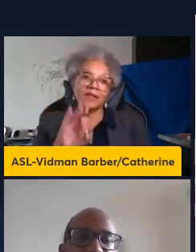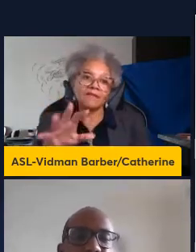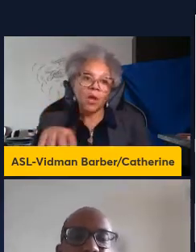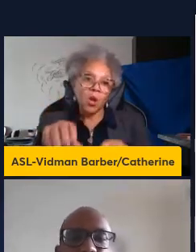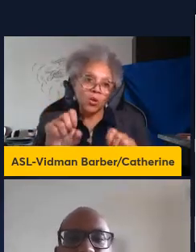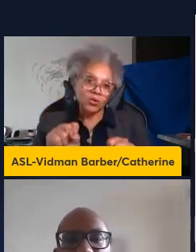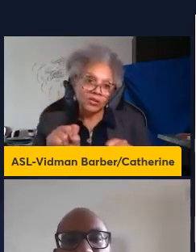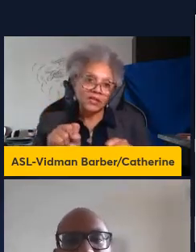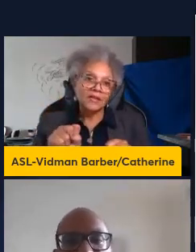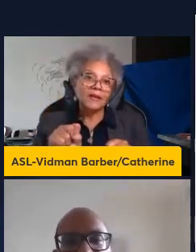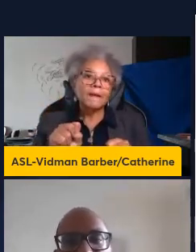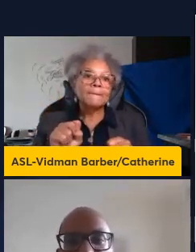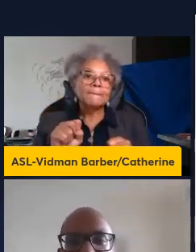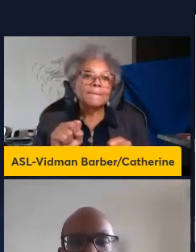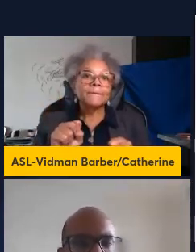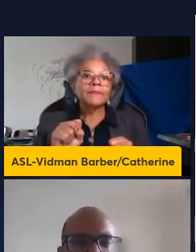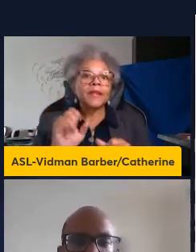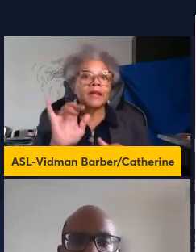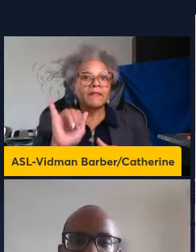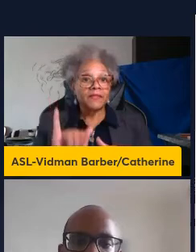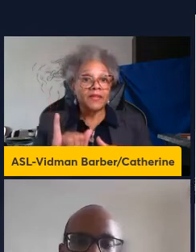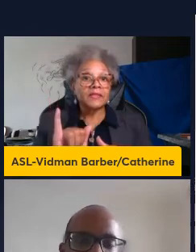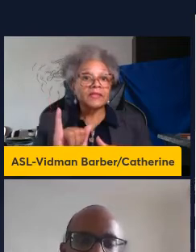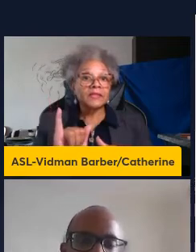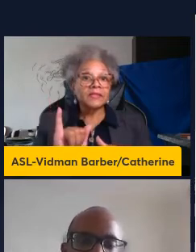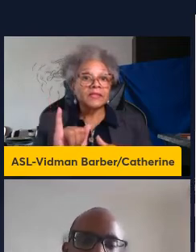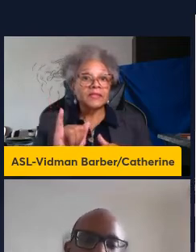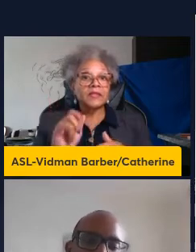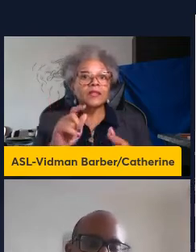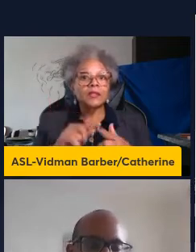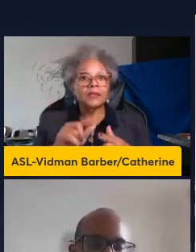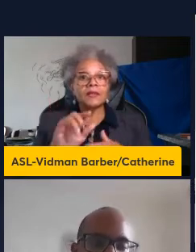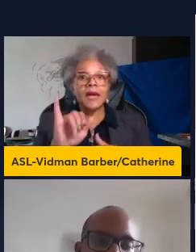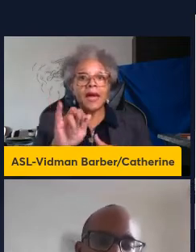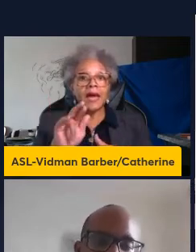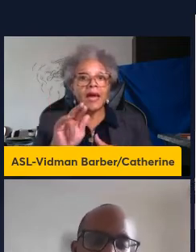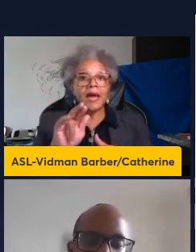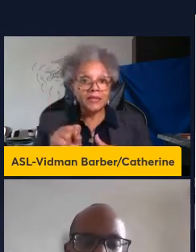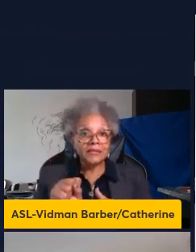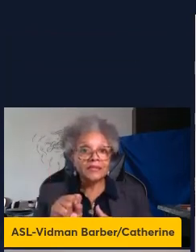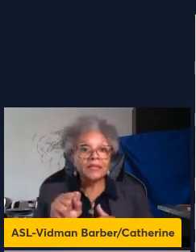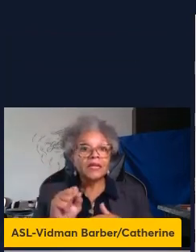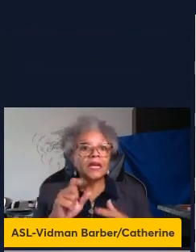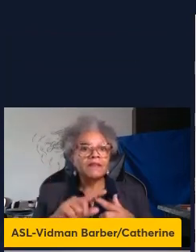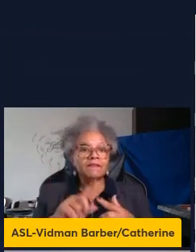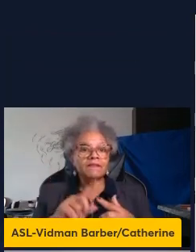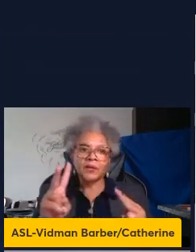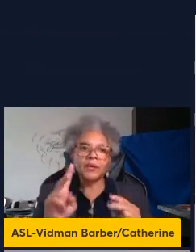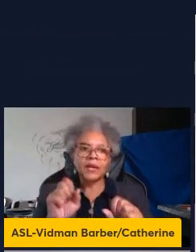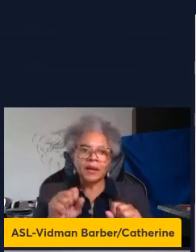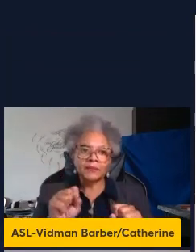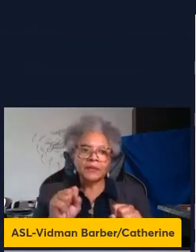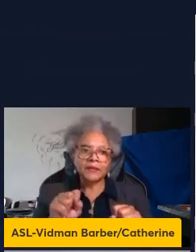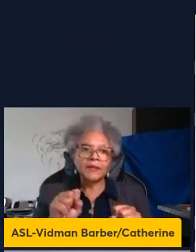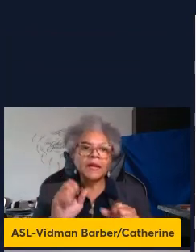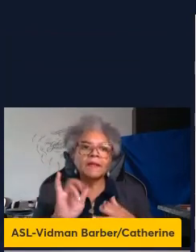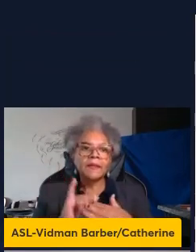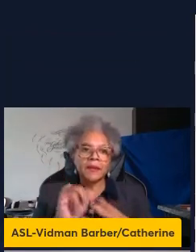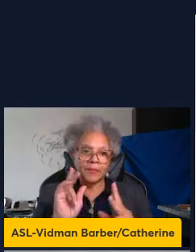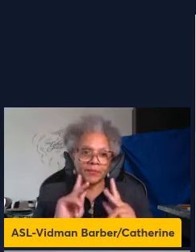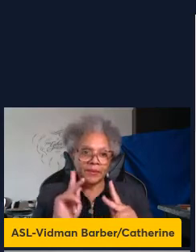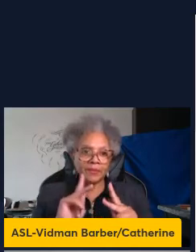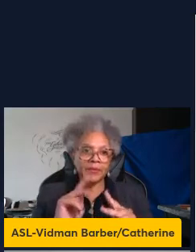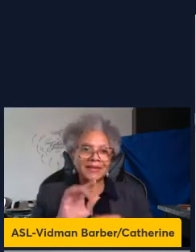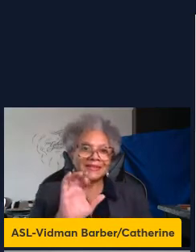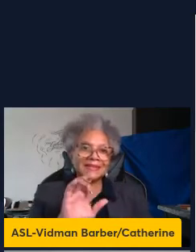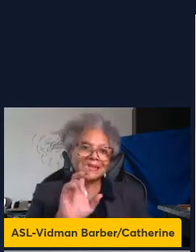speaking this to be ART occurs because immunocompetent patient people CD4